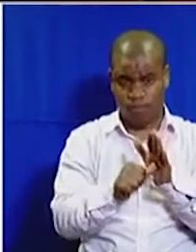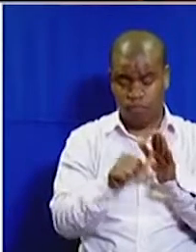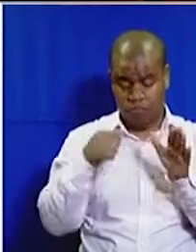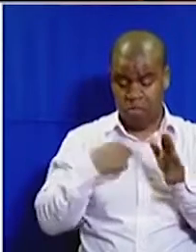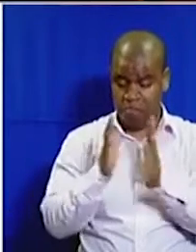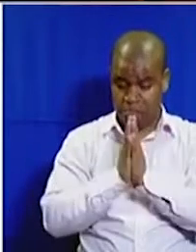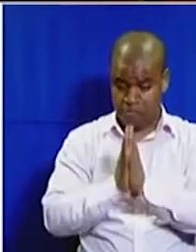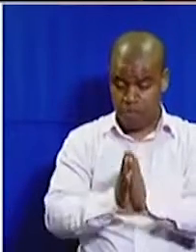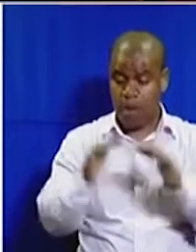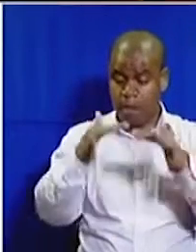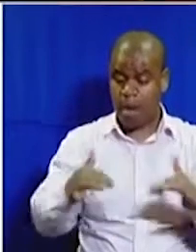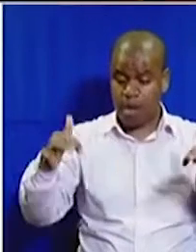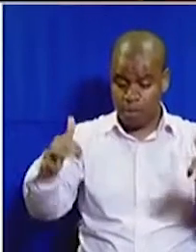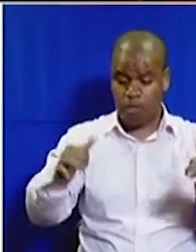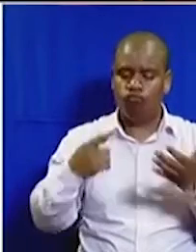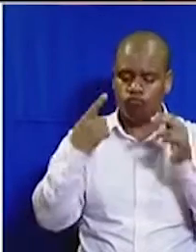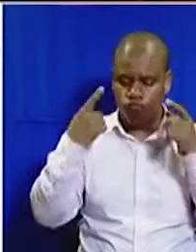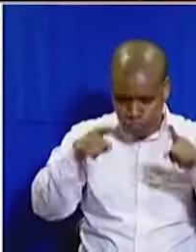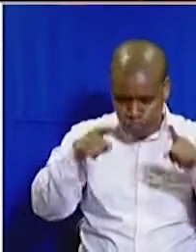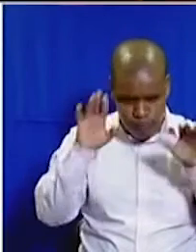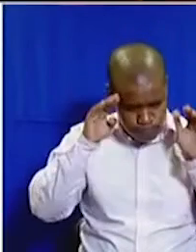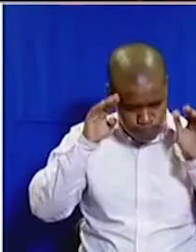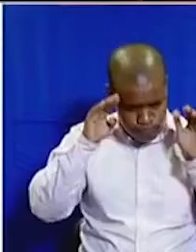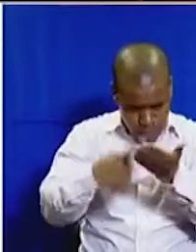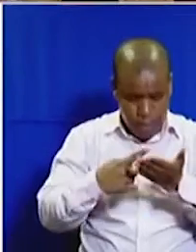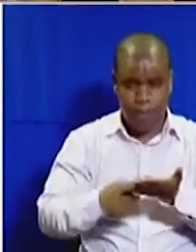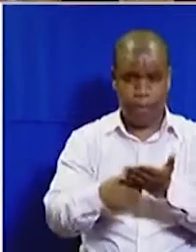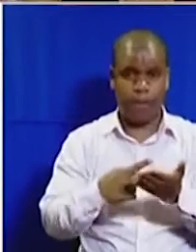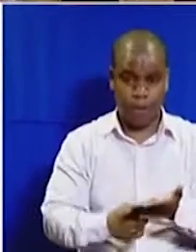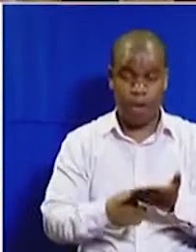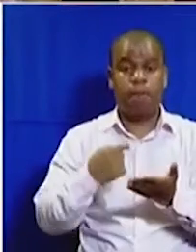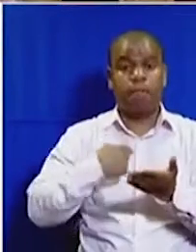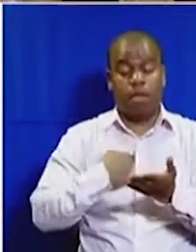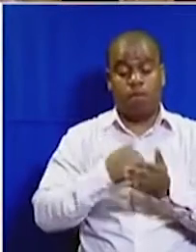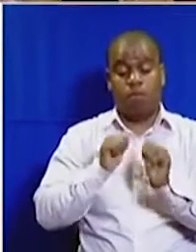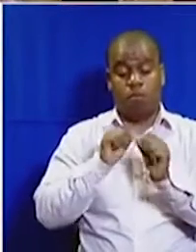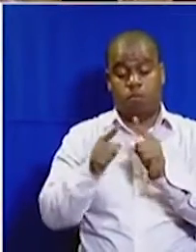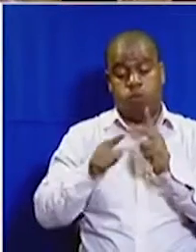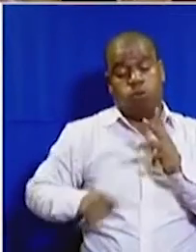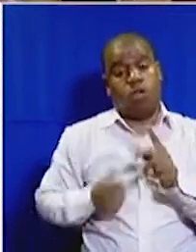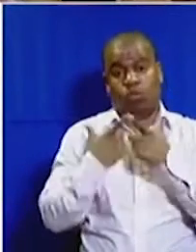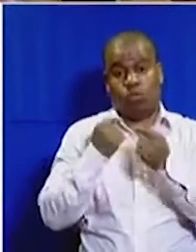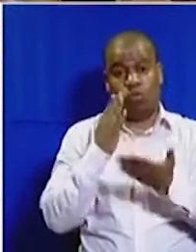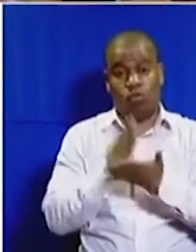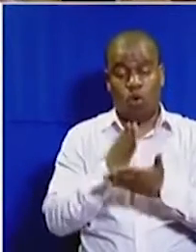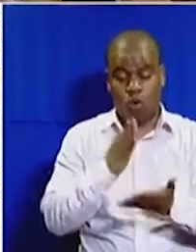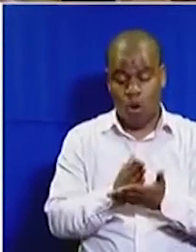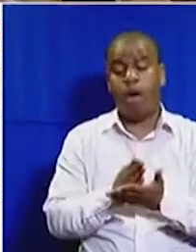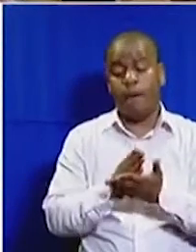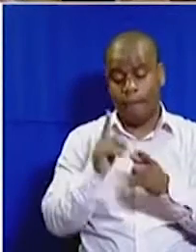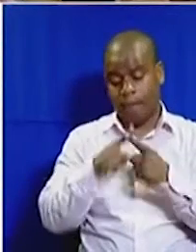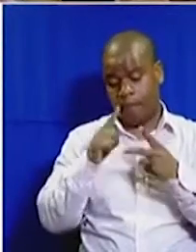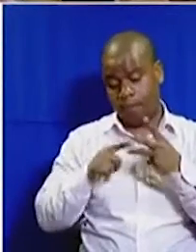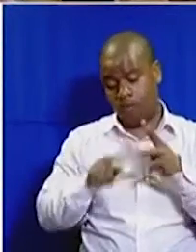House to proceed to that debate. And therefore, in order for us to make sure that this particular